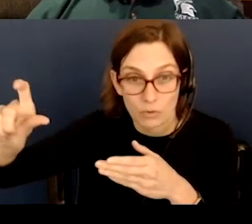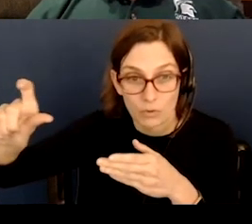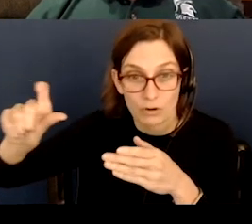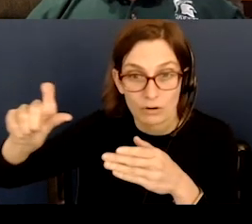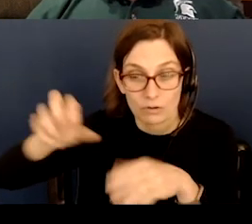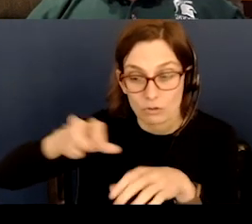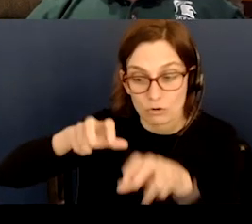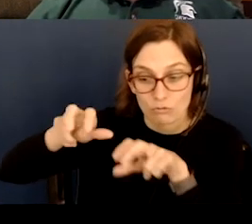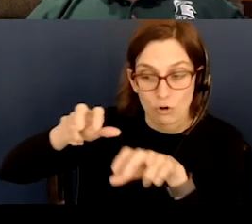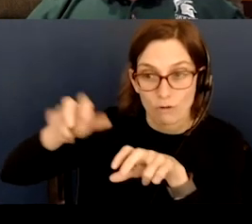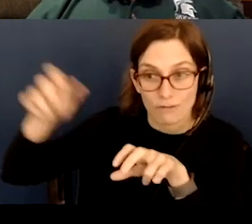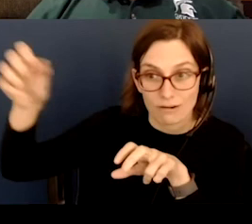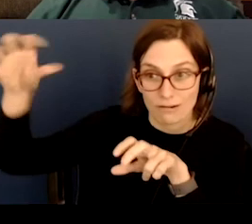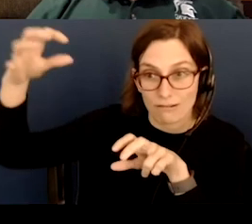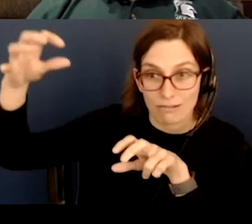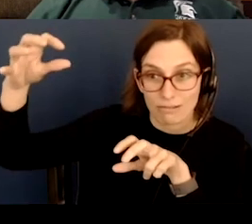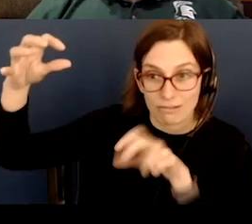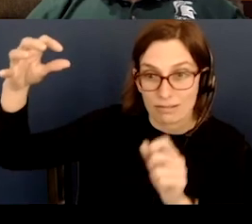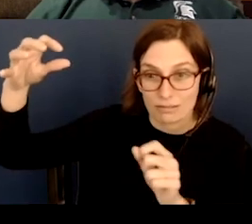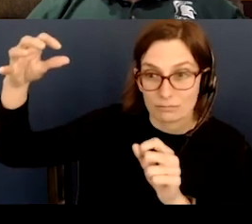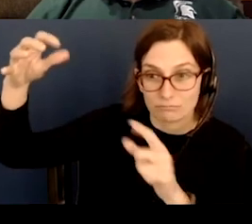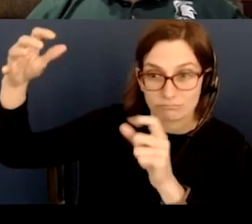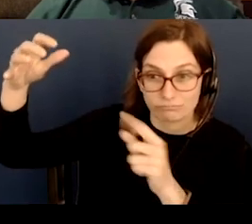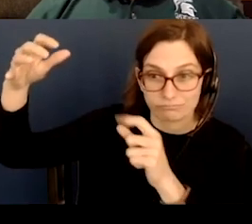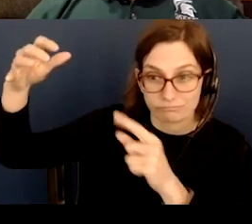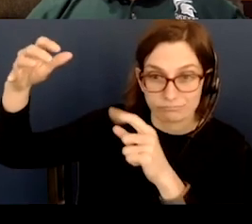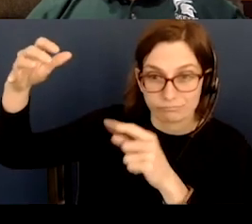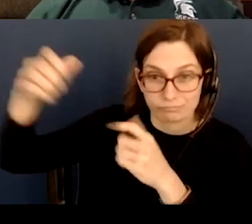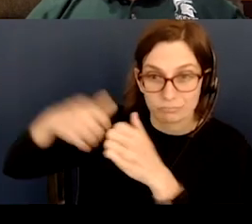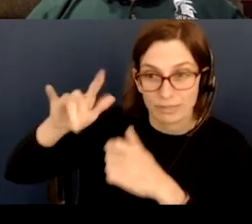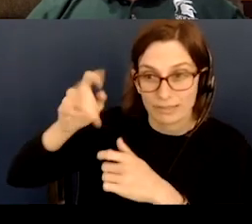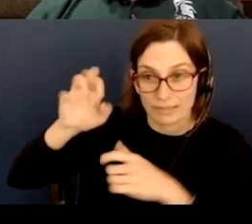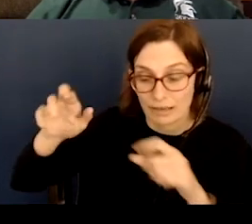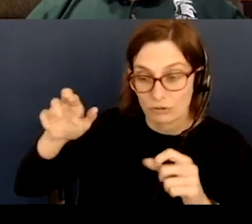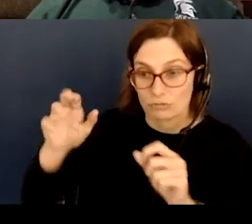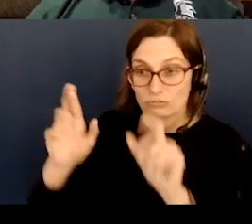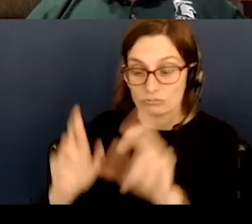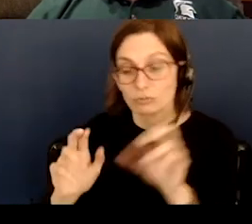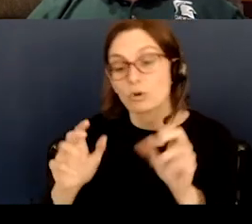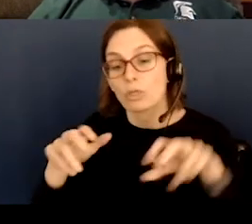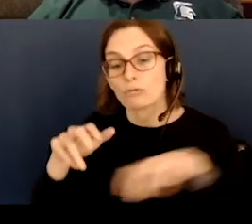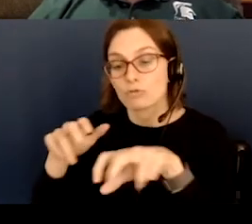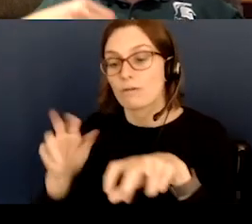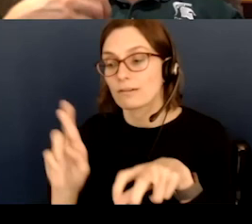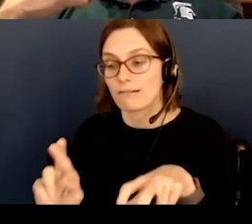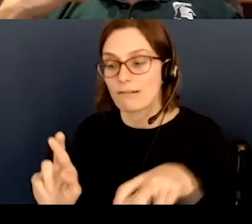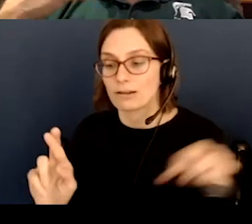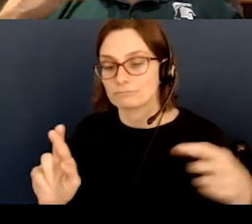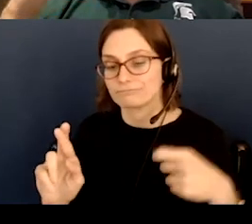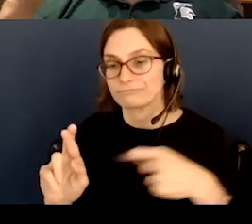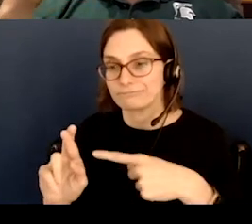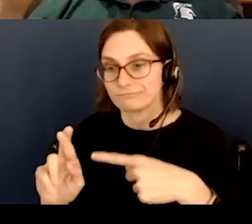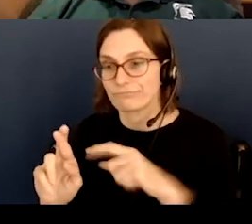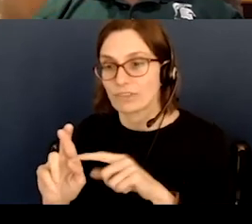and communicates with the lander, which is not, which is taking the picture. The rover communicates with the lander. The lander communicates with